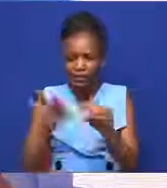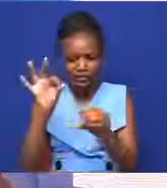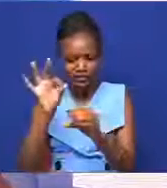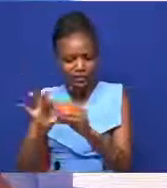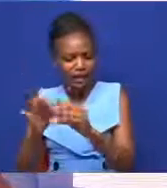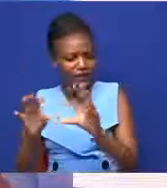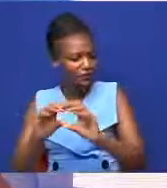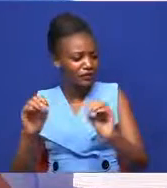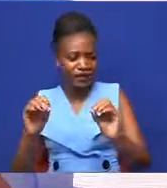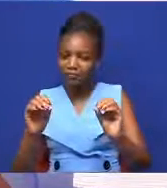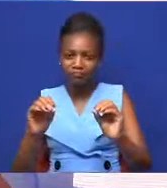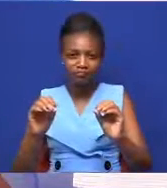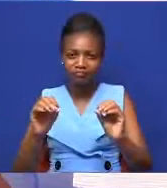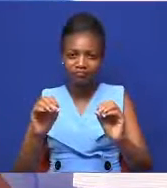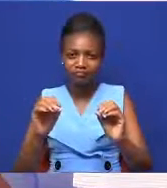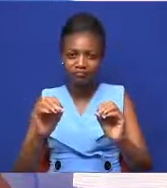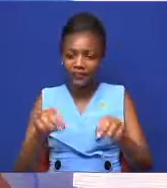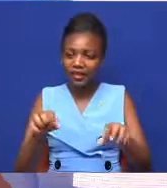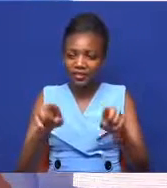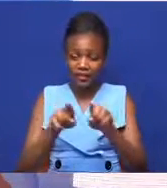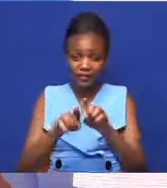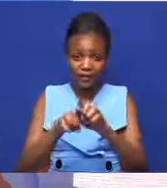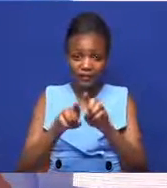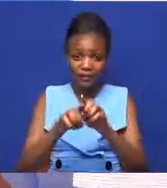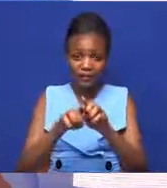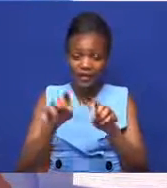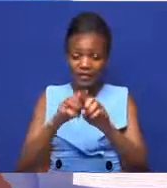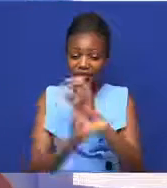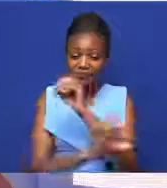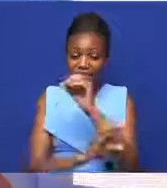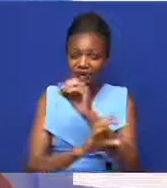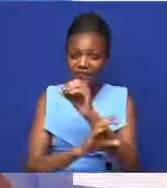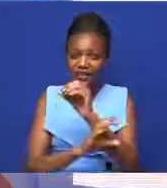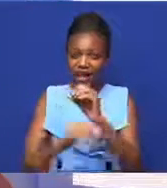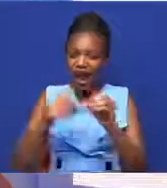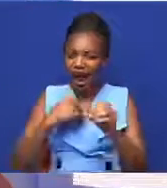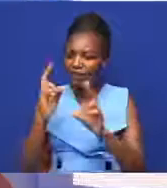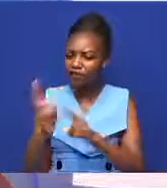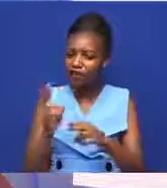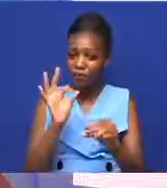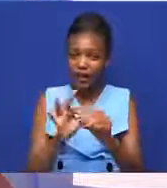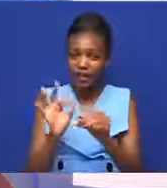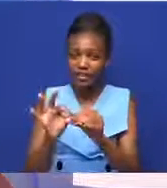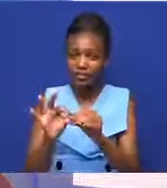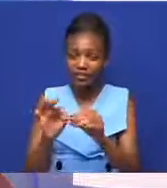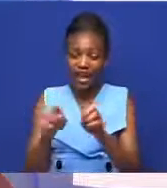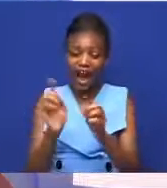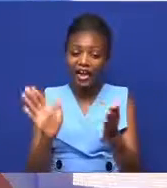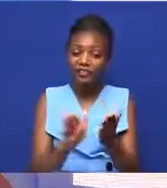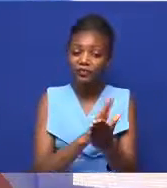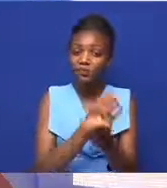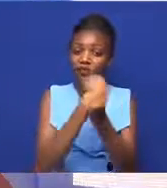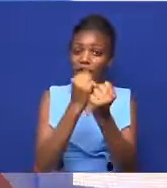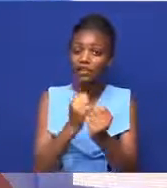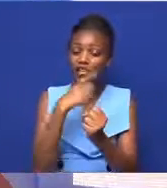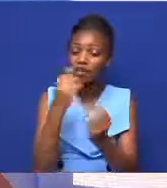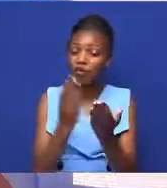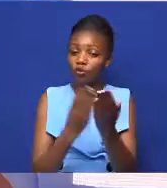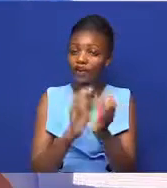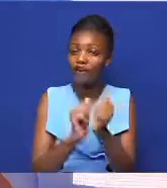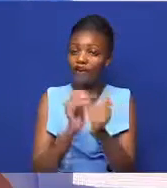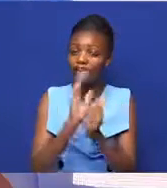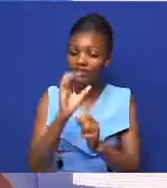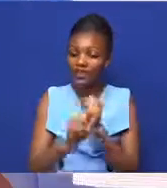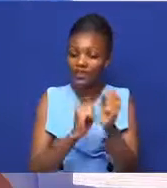A new president to replace President Pierre Ngurunziza, who has been at the helm for 15 years. Vote talling is still underway,